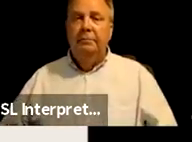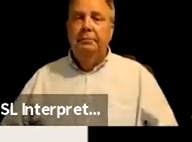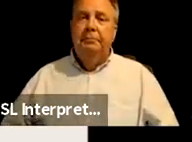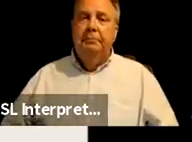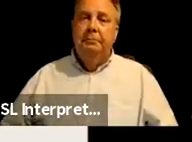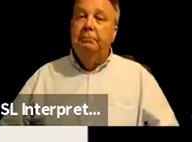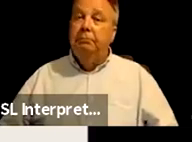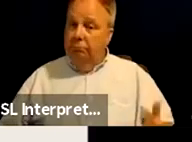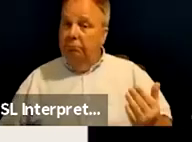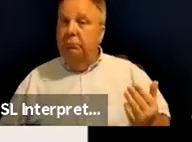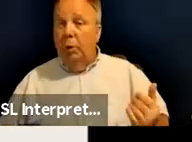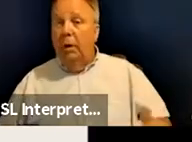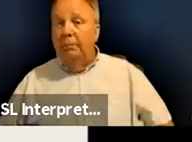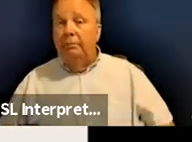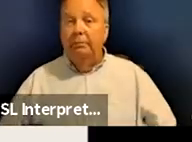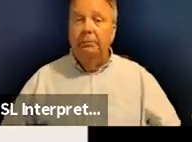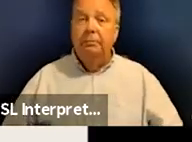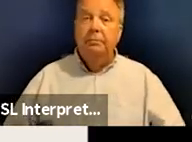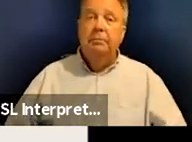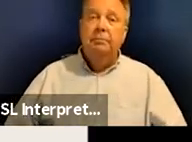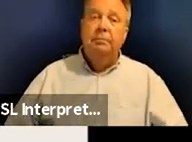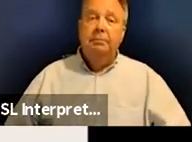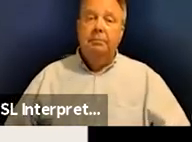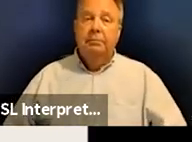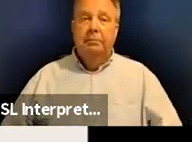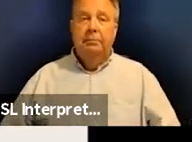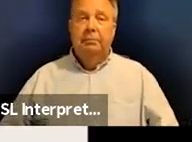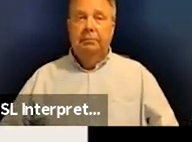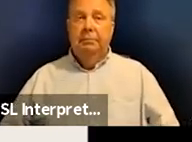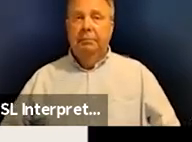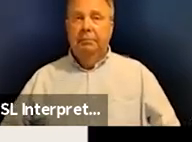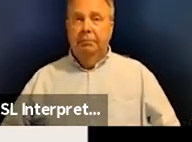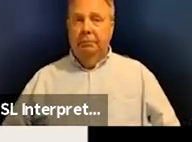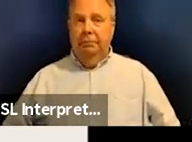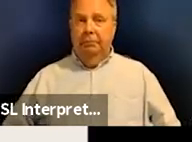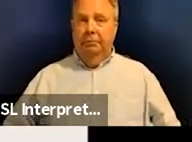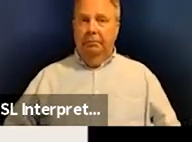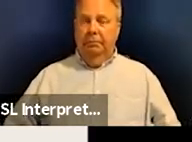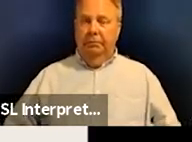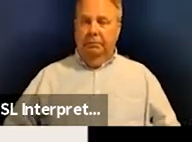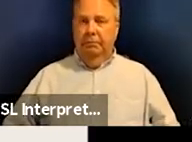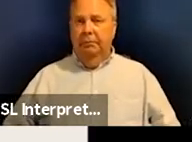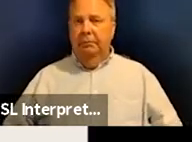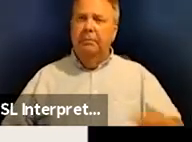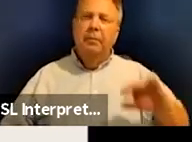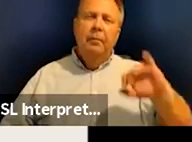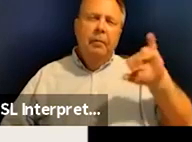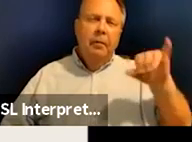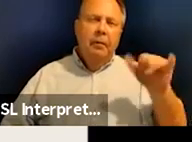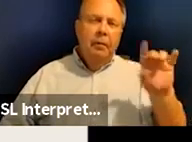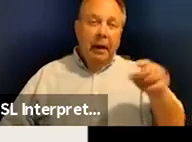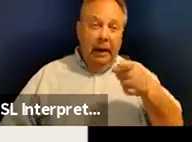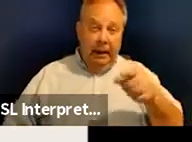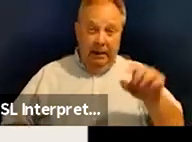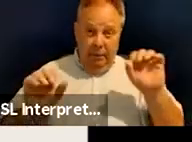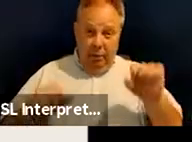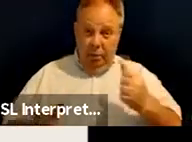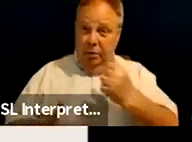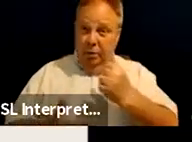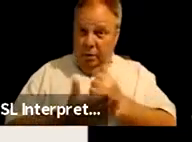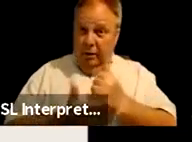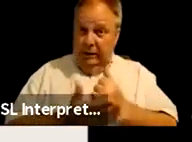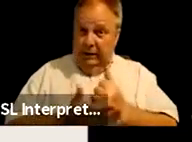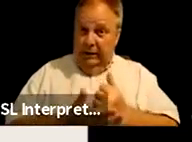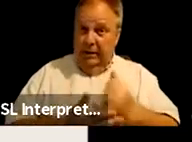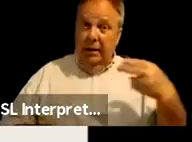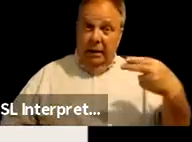figure that out. Um, JD, if you're able to assist, uh, as